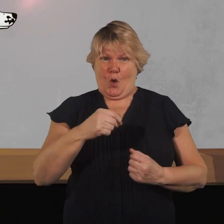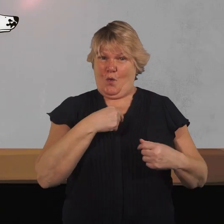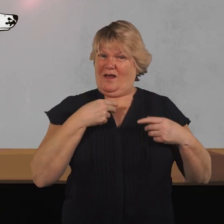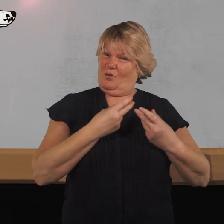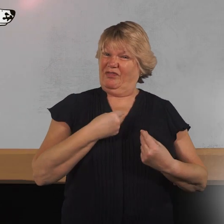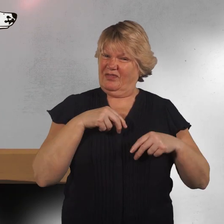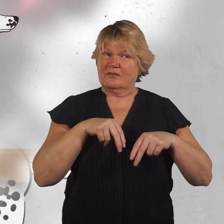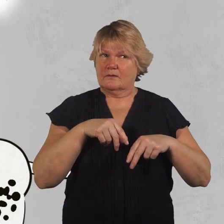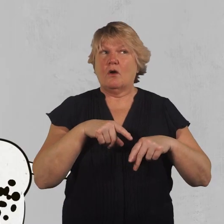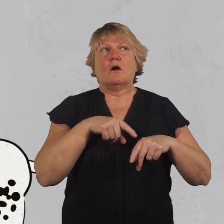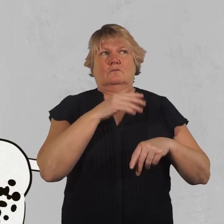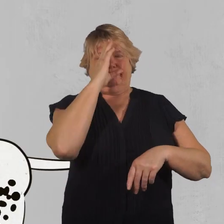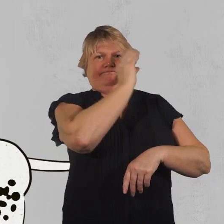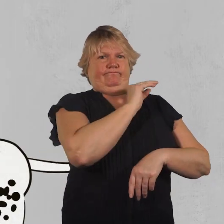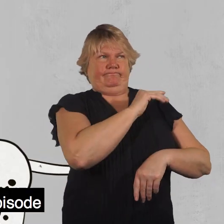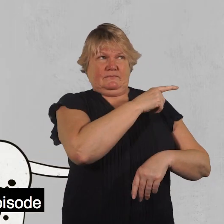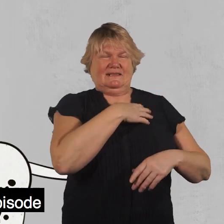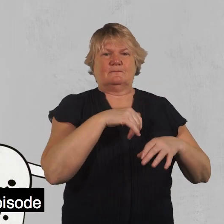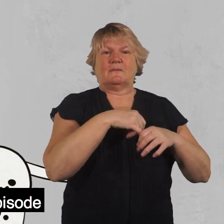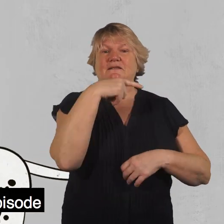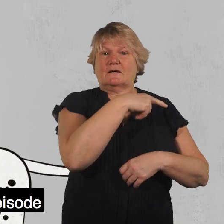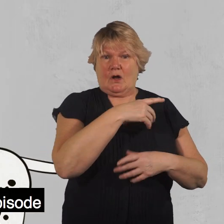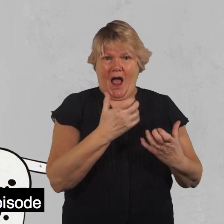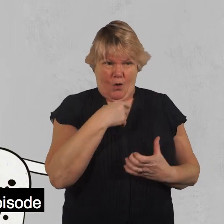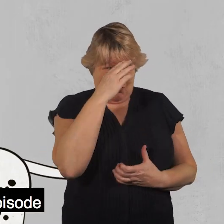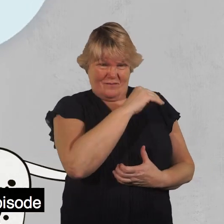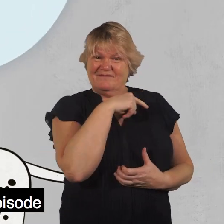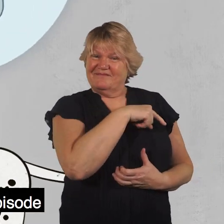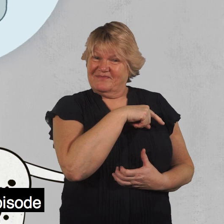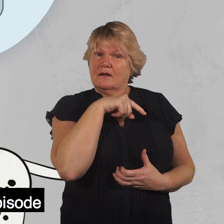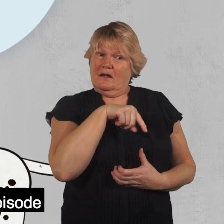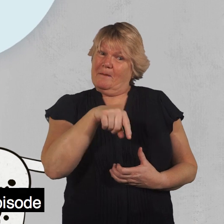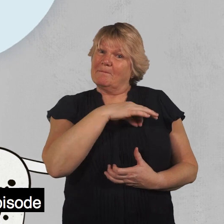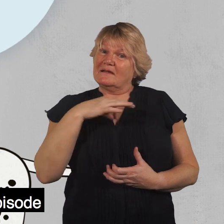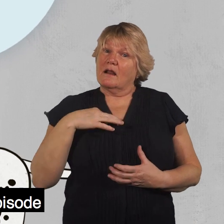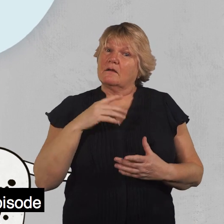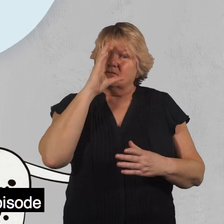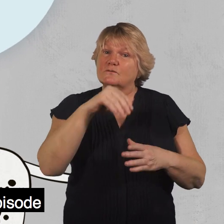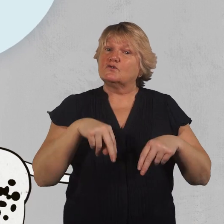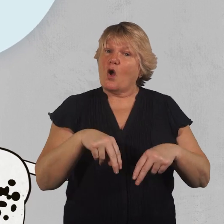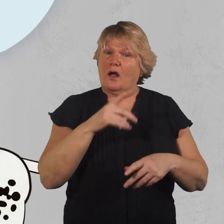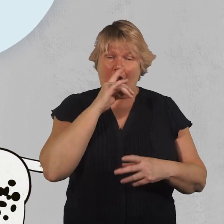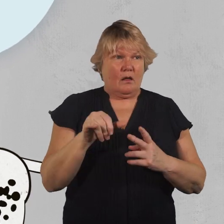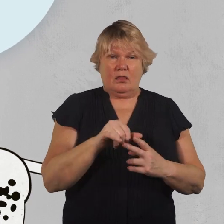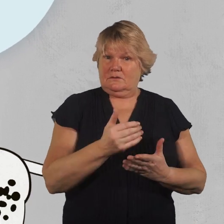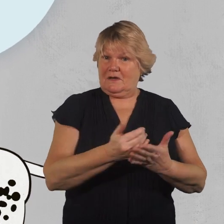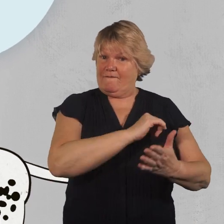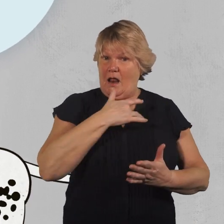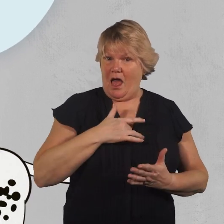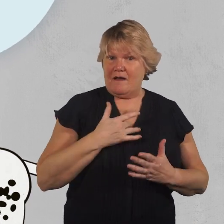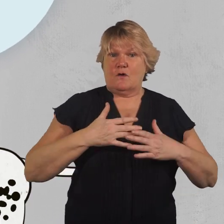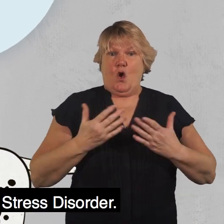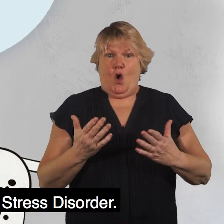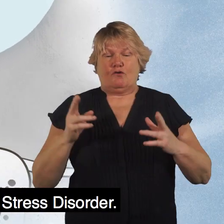medication. By alerting their owners, medical alert dogs can either prevent a life-threatening episode or at least reduce